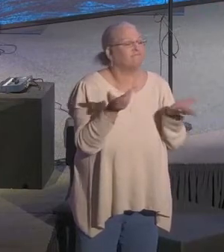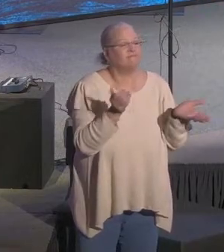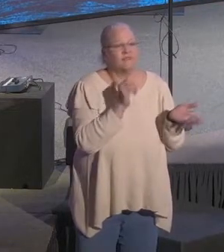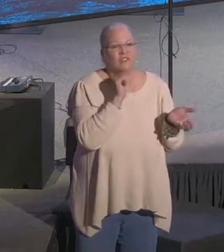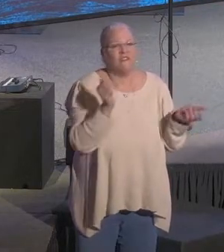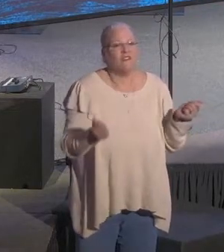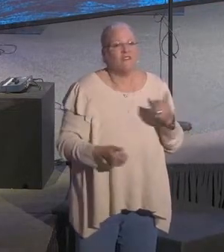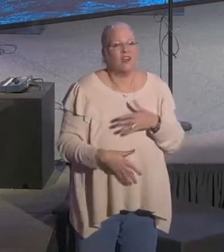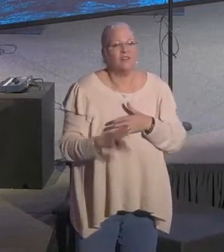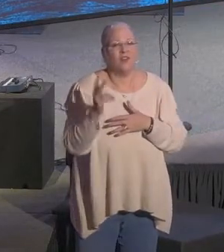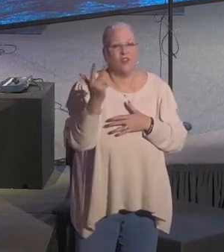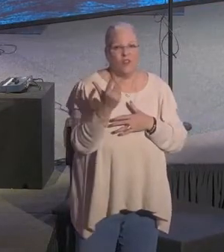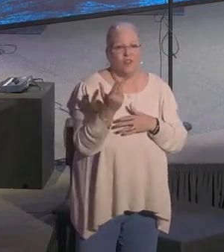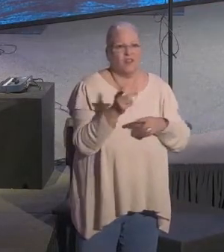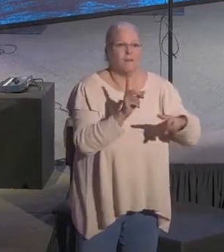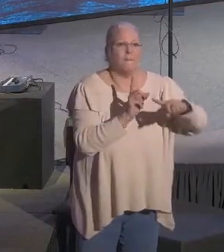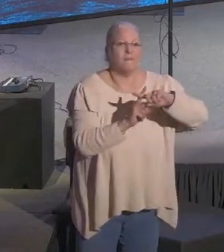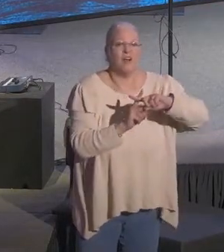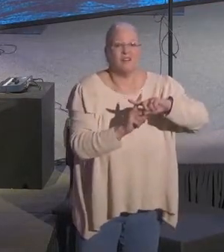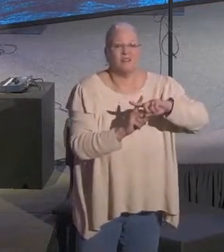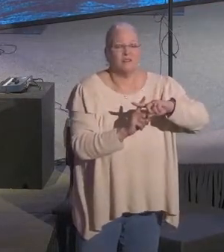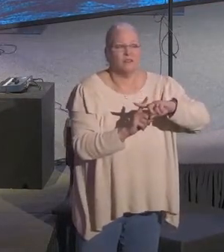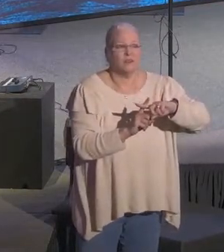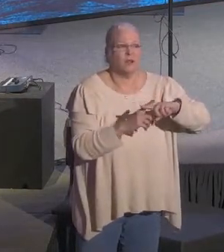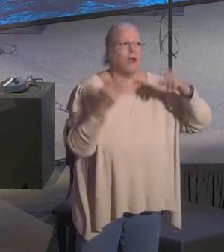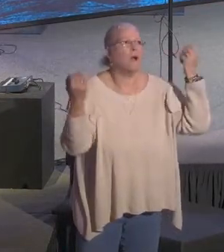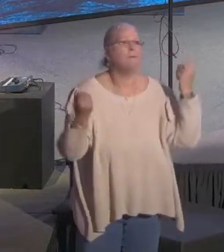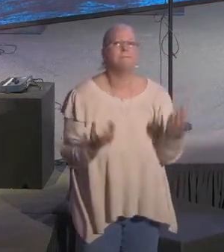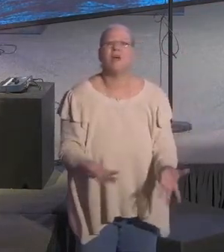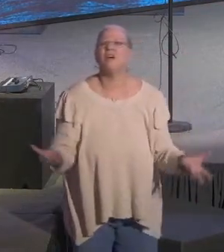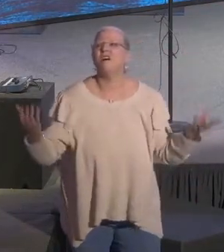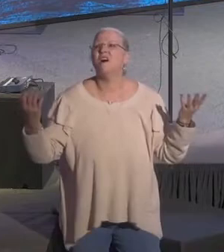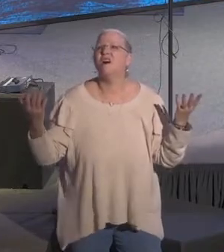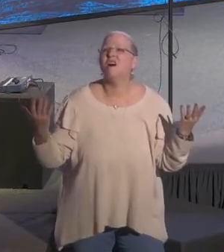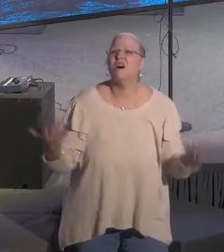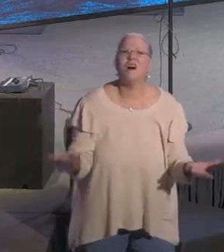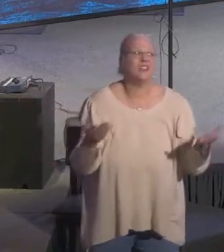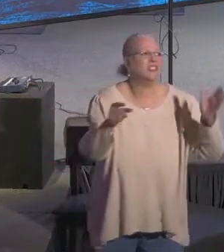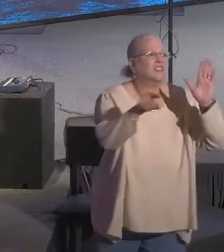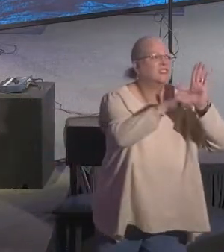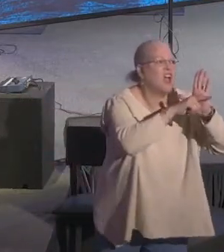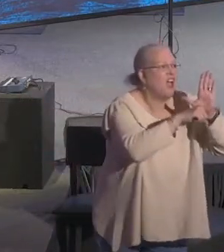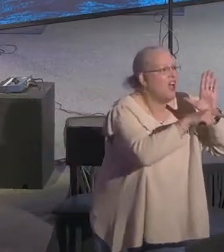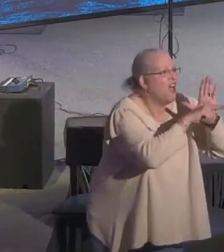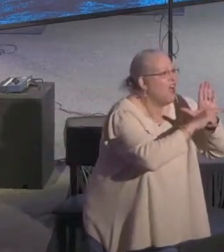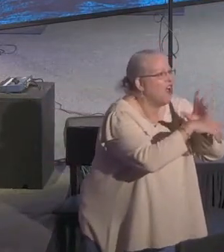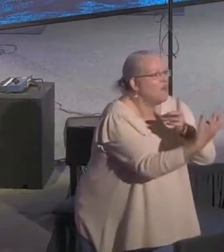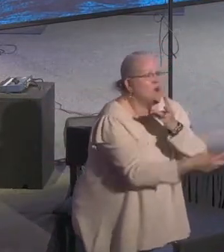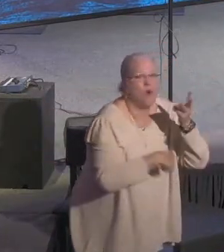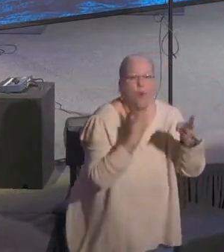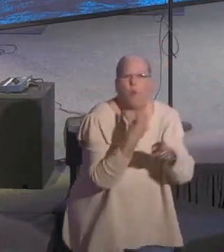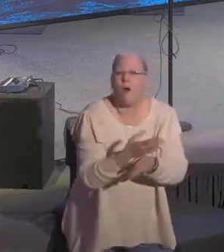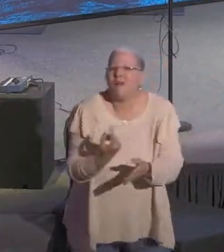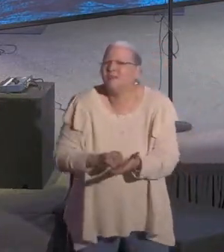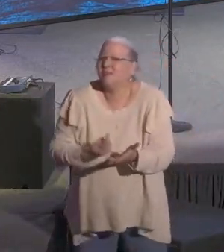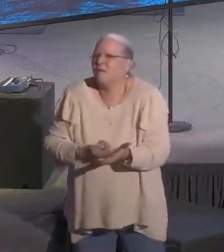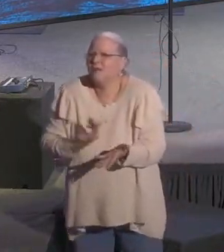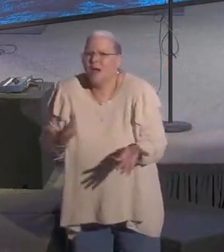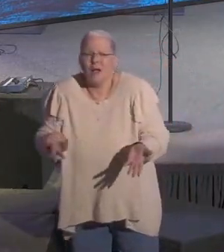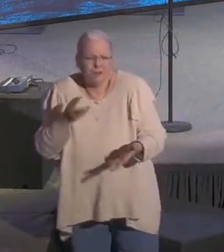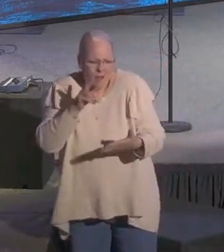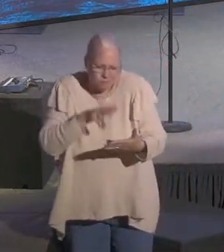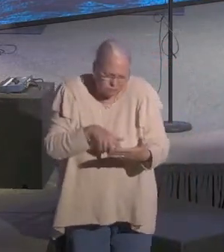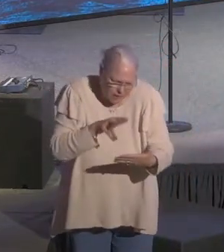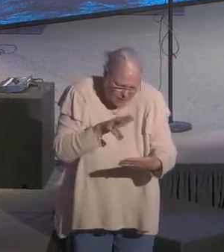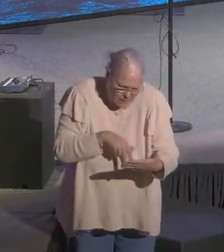Fearless. Here's the third thing. Positive. There is so much negative in this world. And sometimes I read Christian